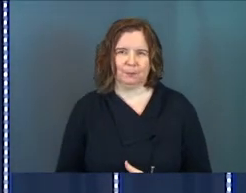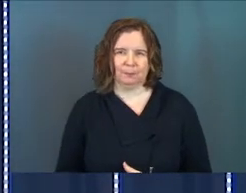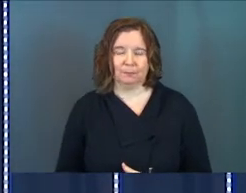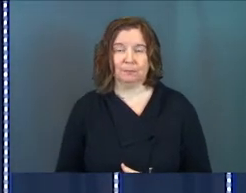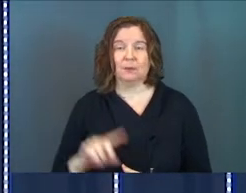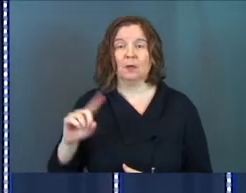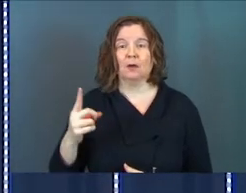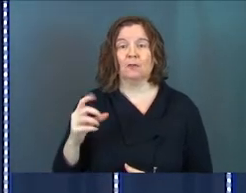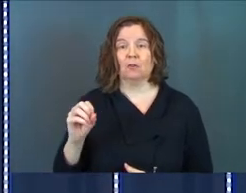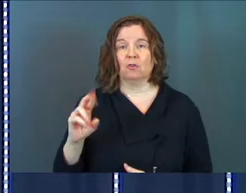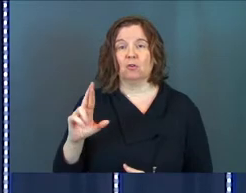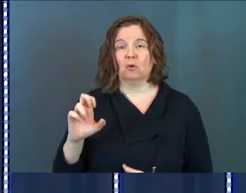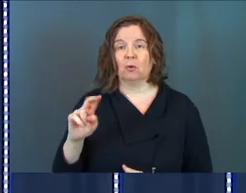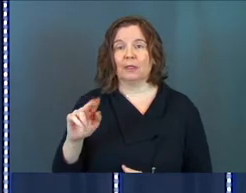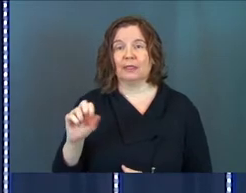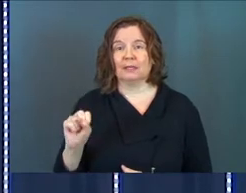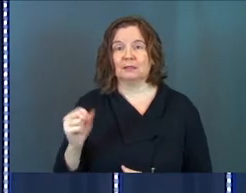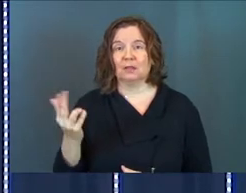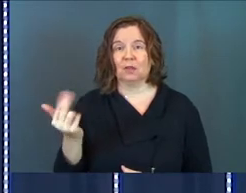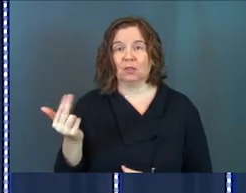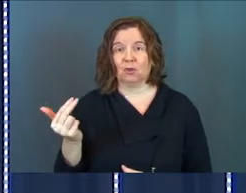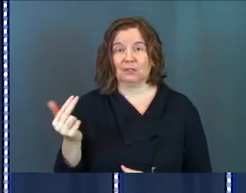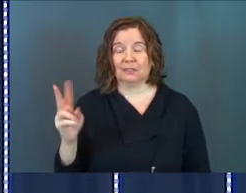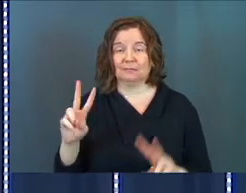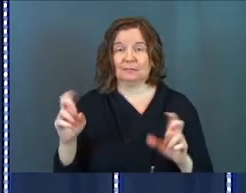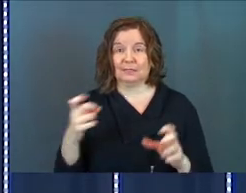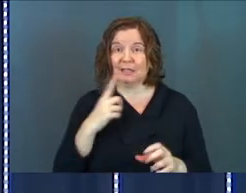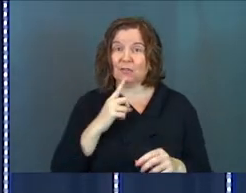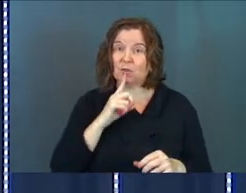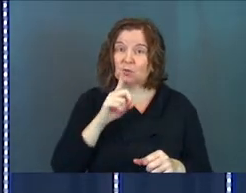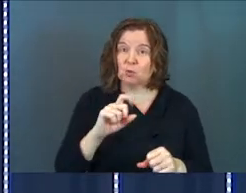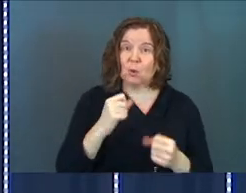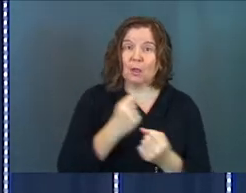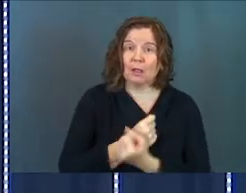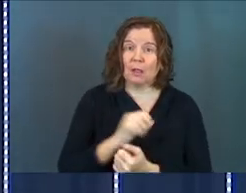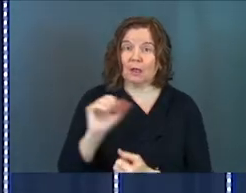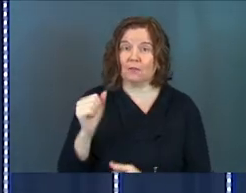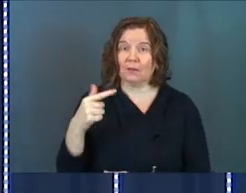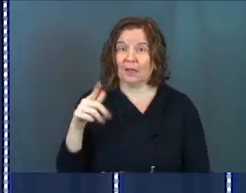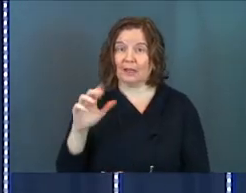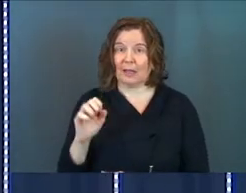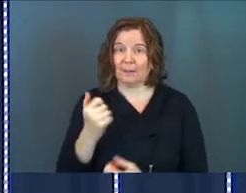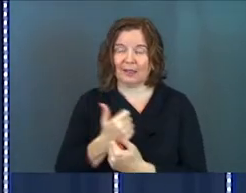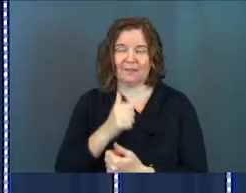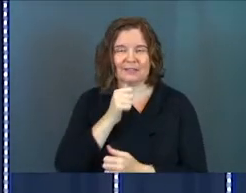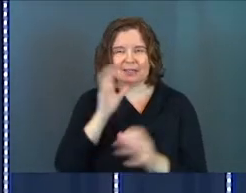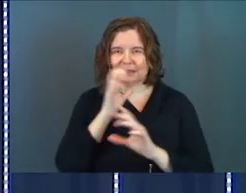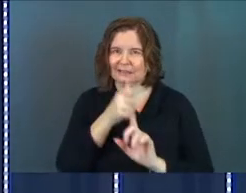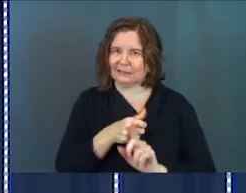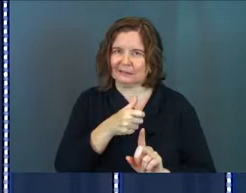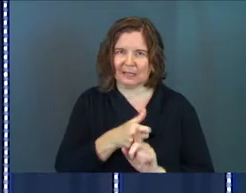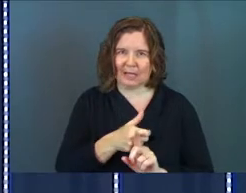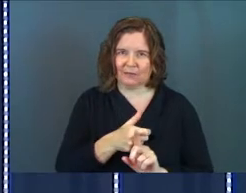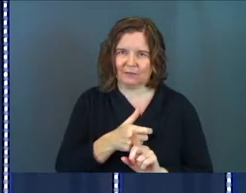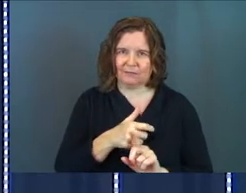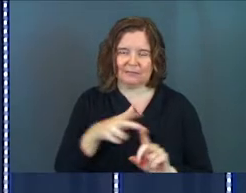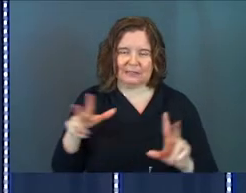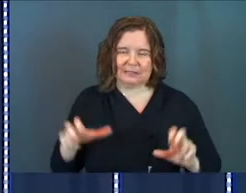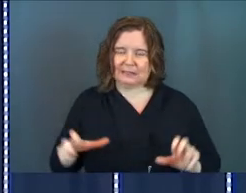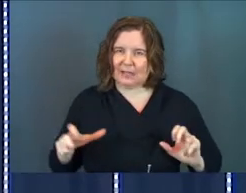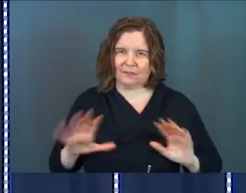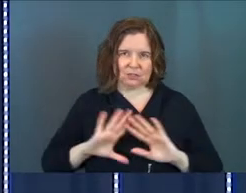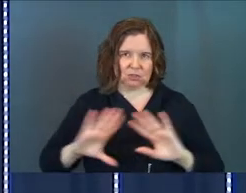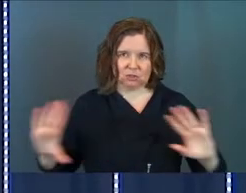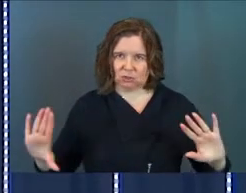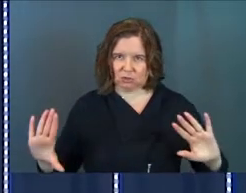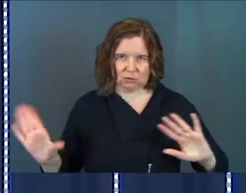1 Corinthians 13 says that love, true love, agape love does not seek its own. It's not selfish in its